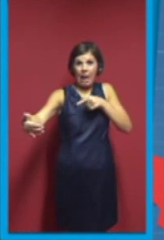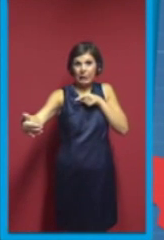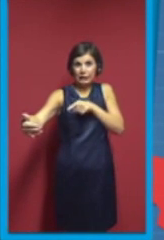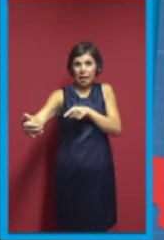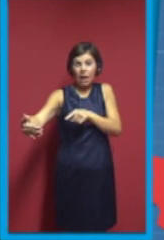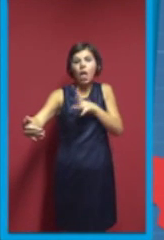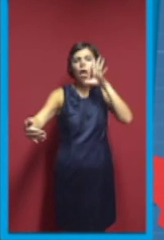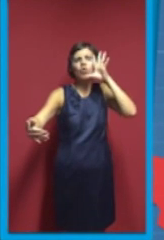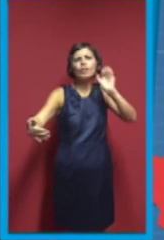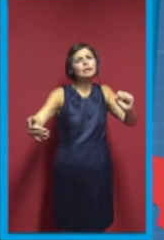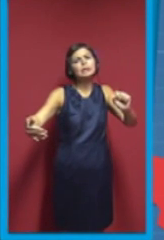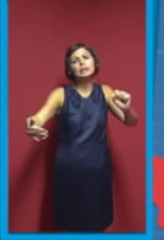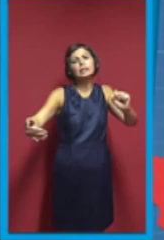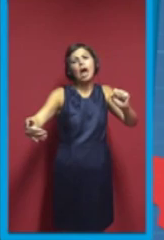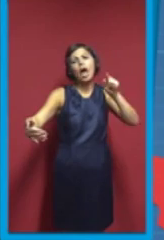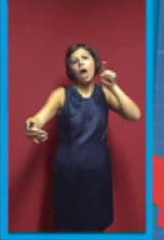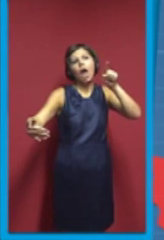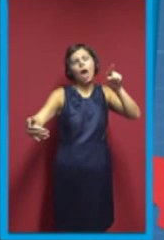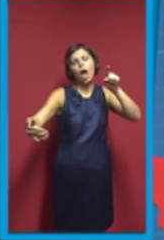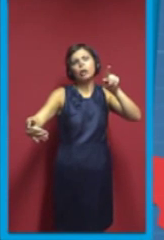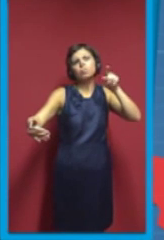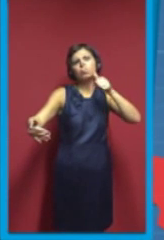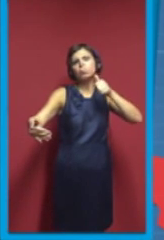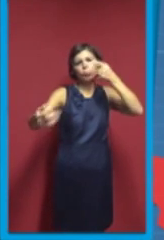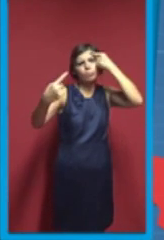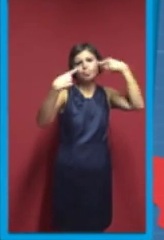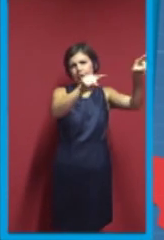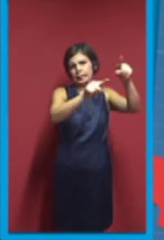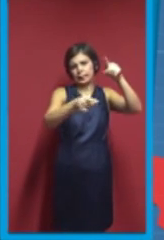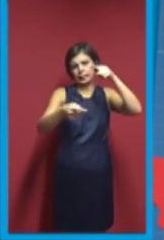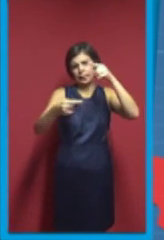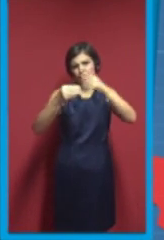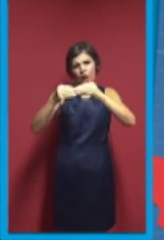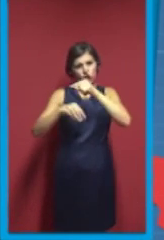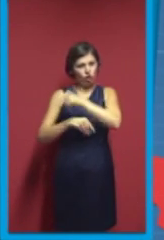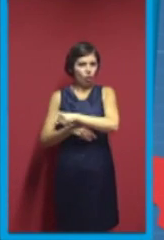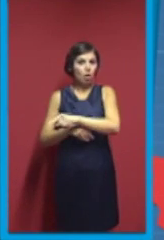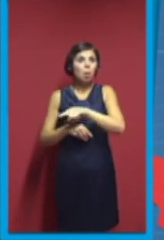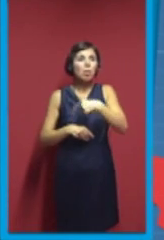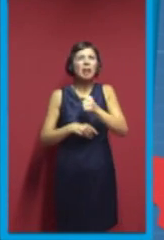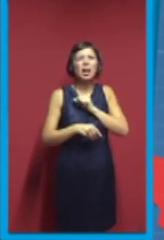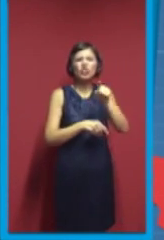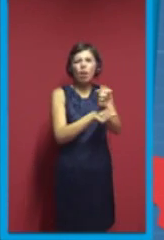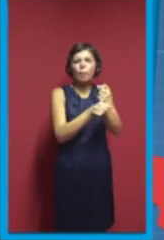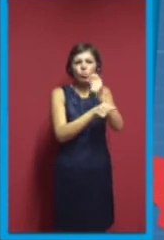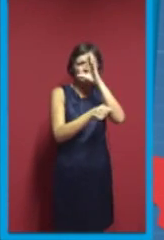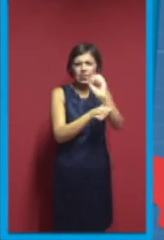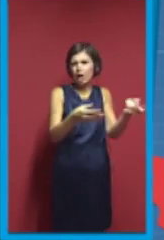they closed the lab on the University of Bath, because they didn't have enough funding. But,